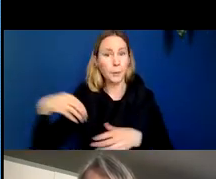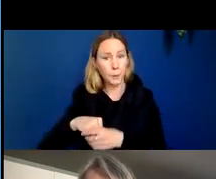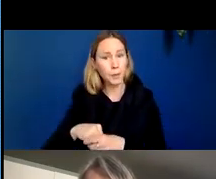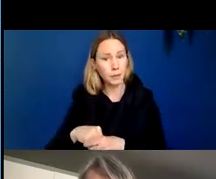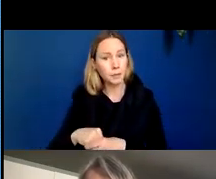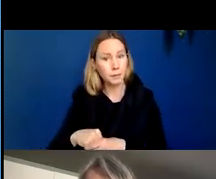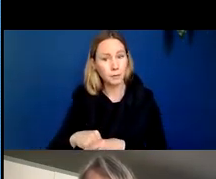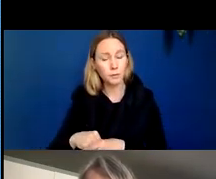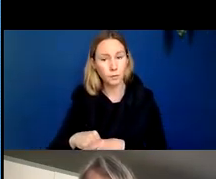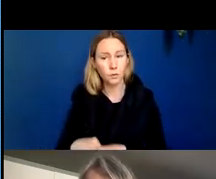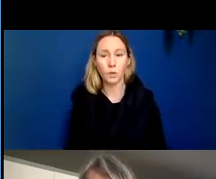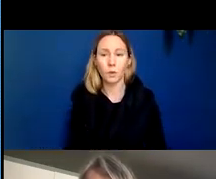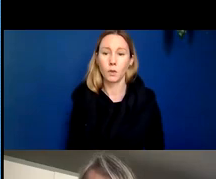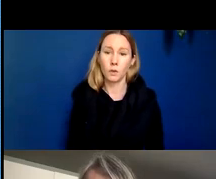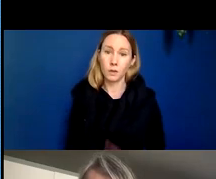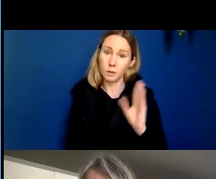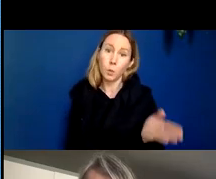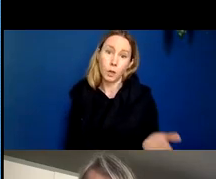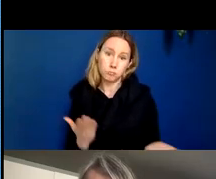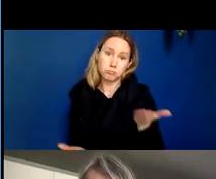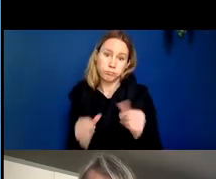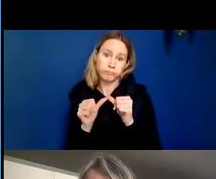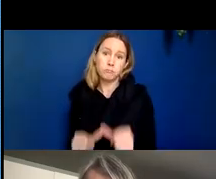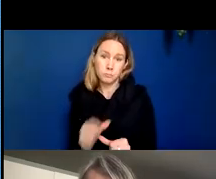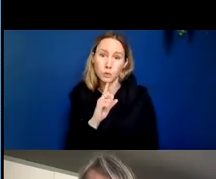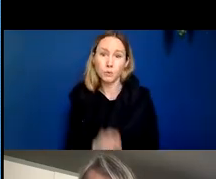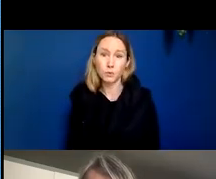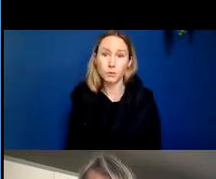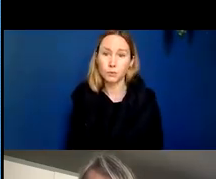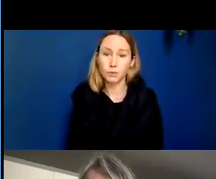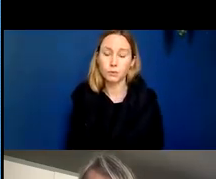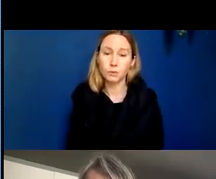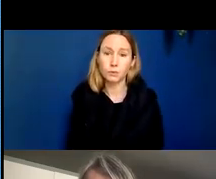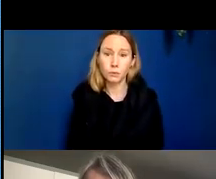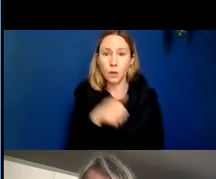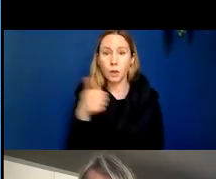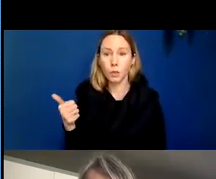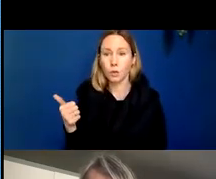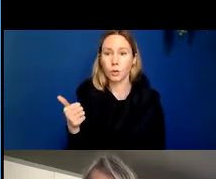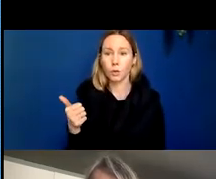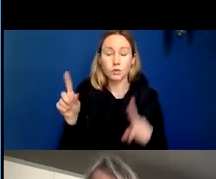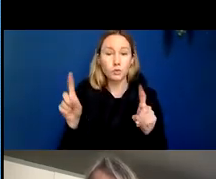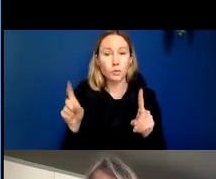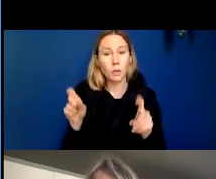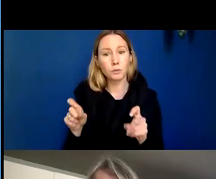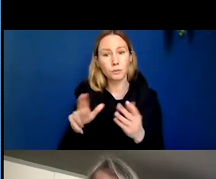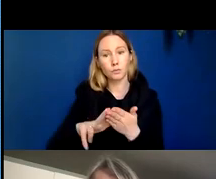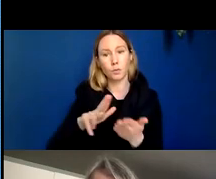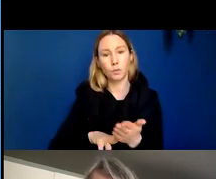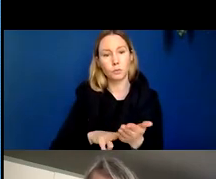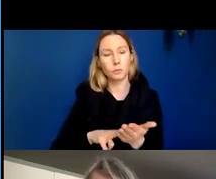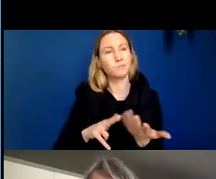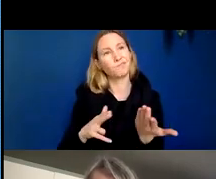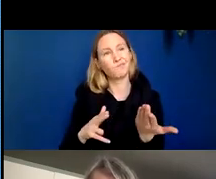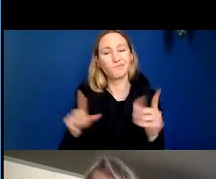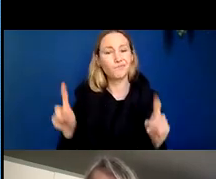and that will probably continue to be the case all of these other trials that have enrolled that have tested